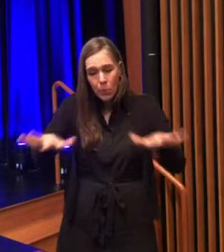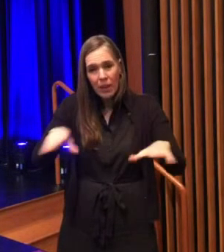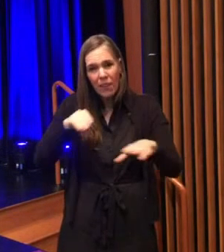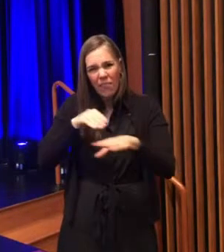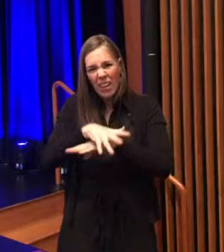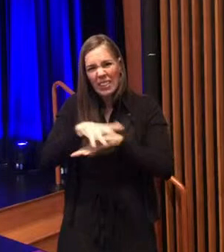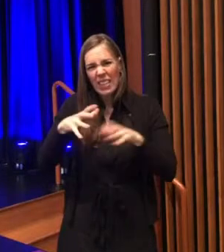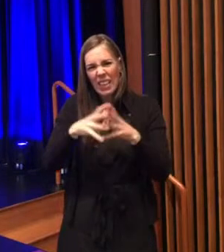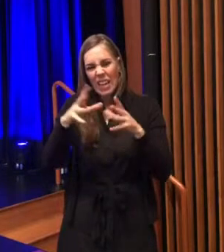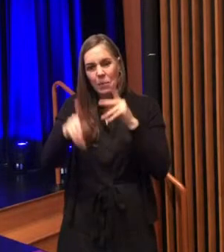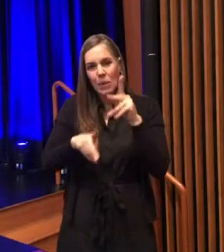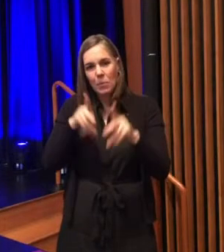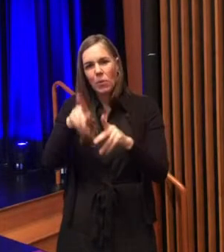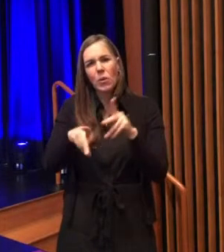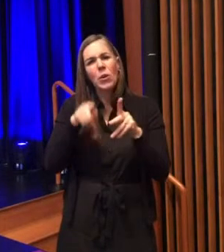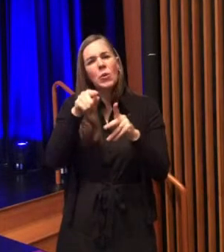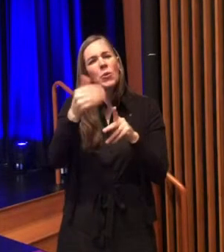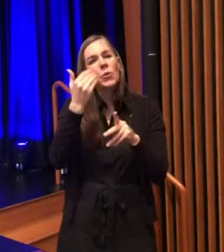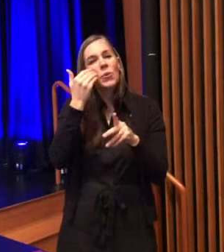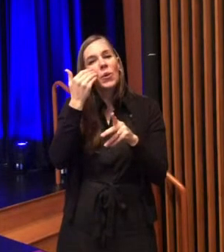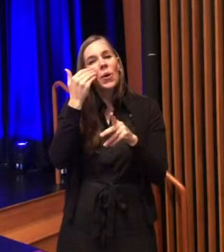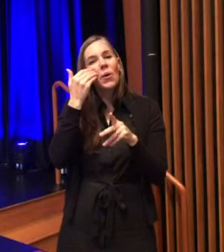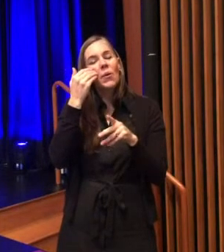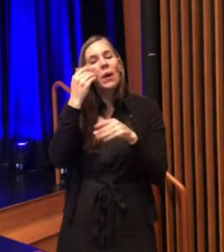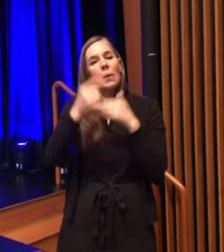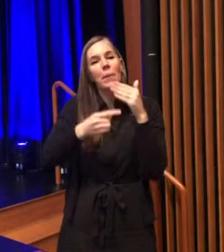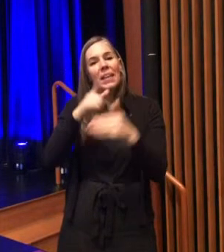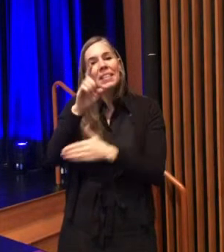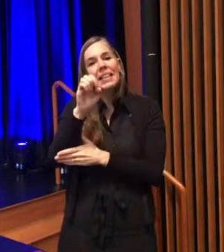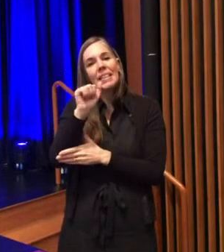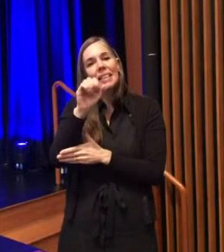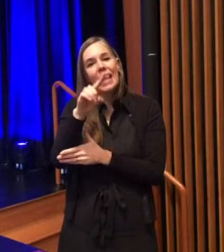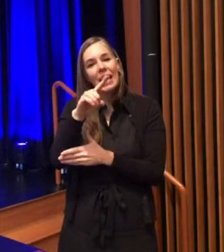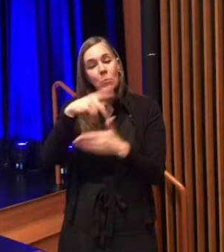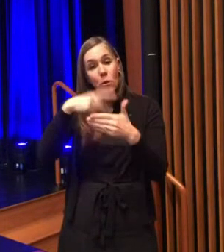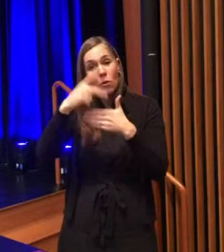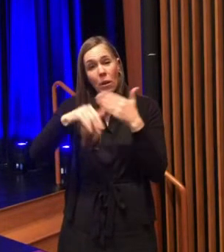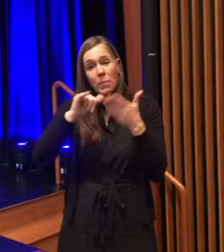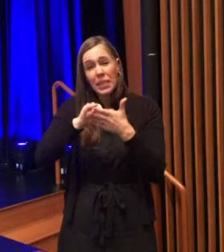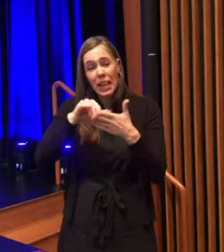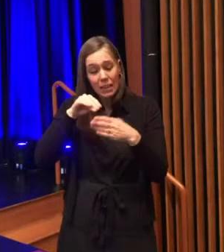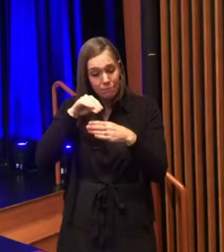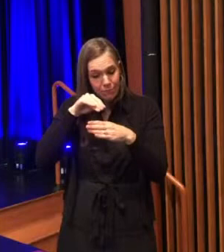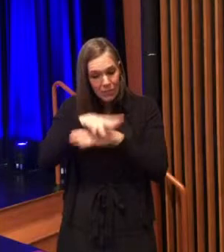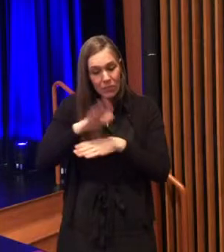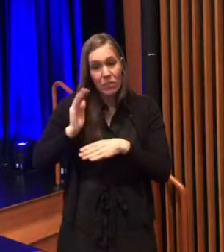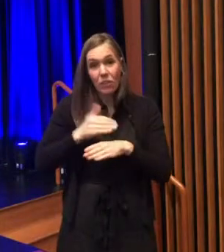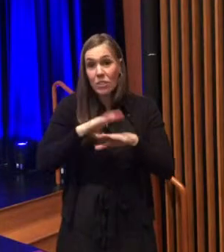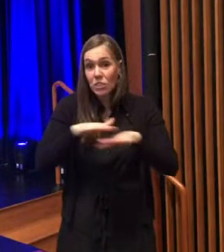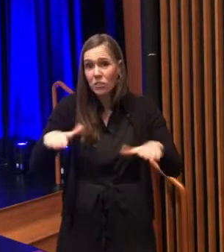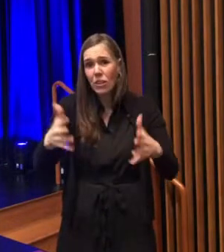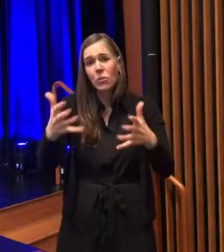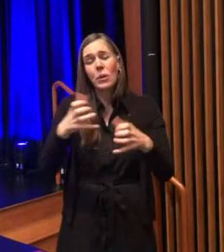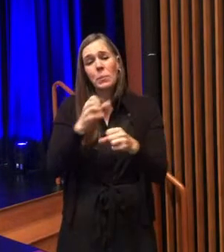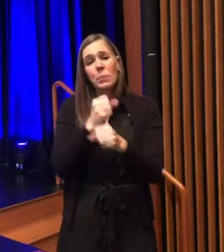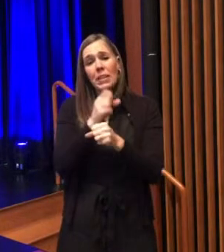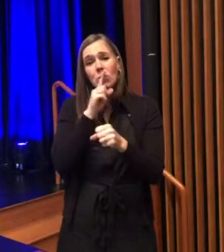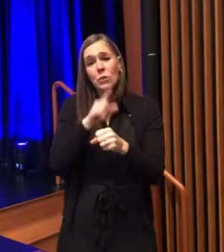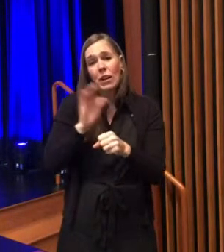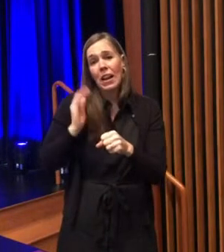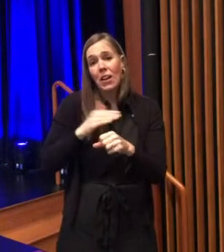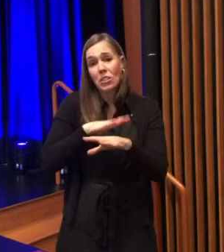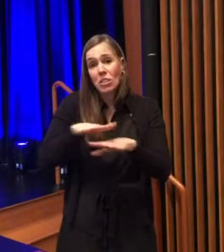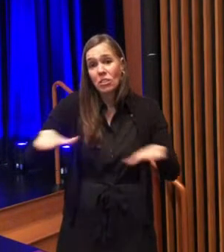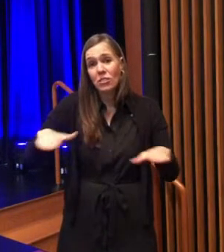talked a lot about the city's grant-funded lead remediation program and the impact that that has on our children of course we want to make sure our children